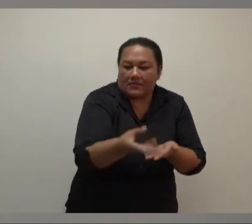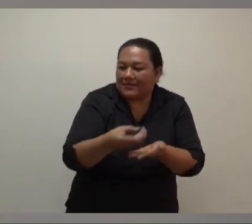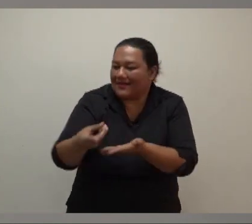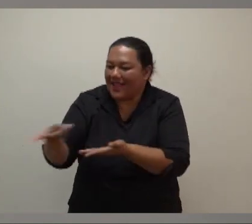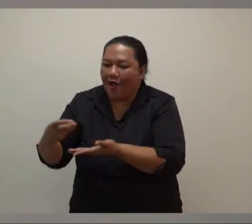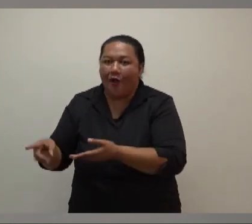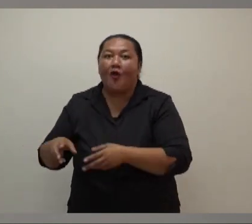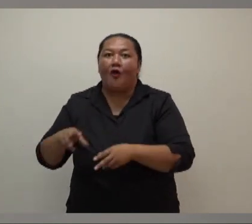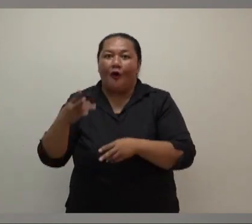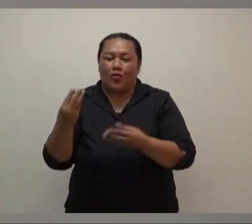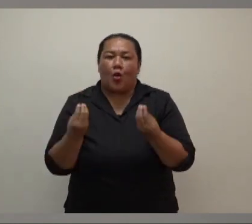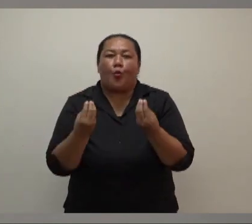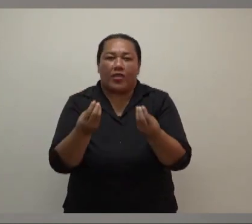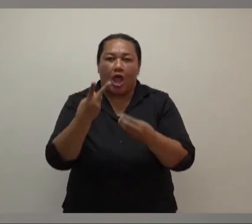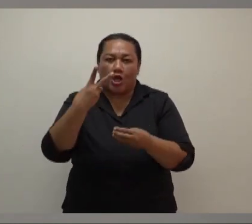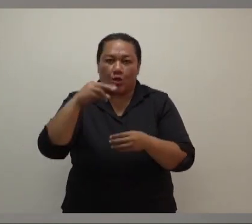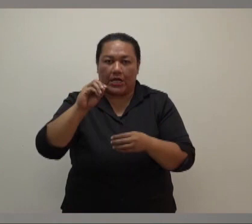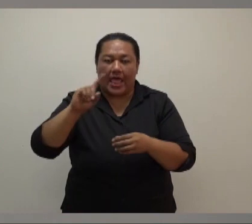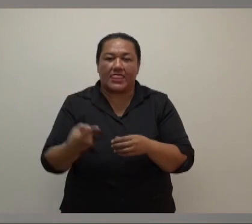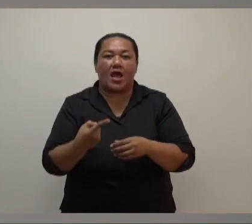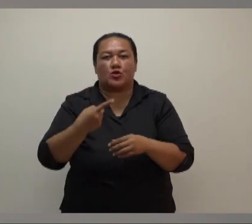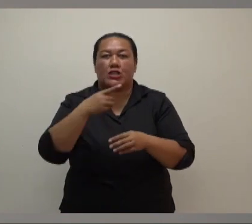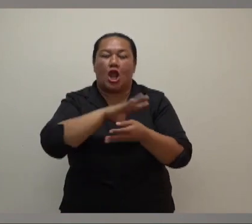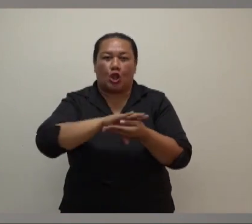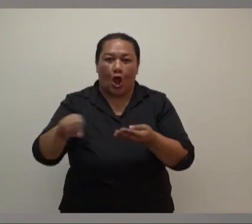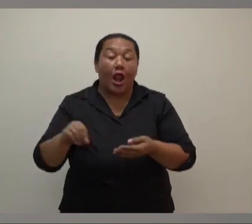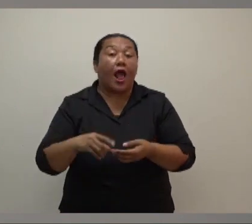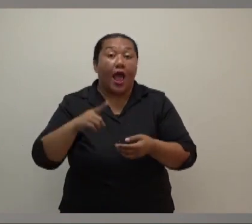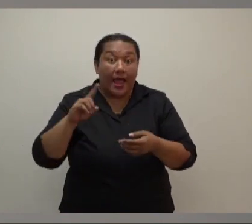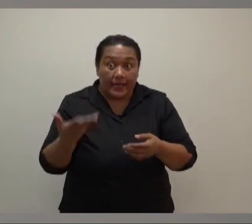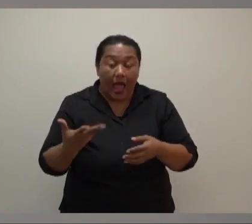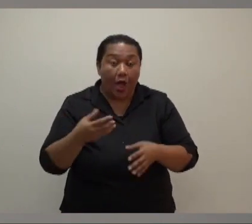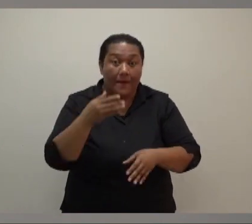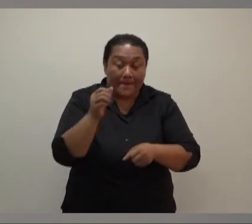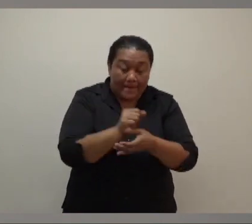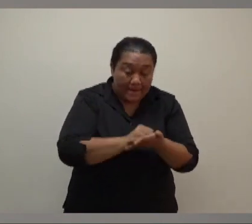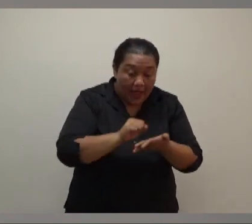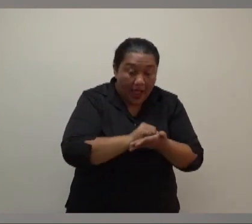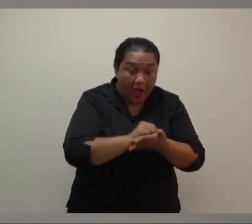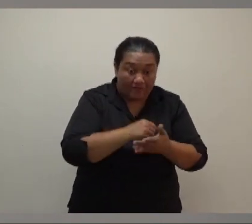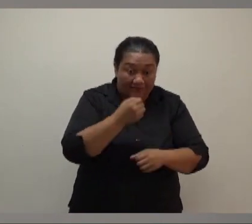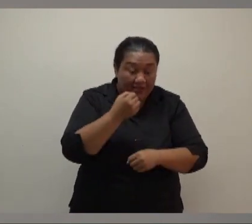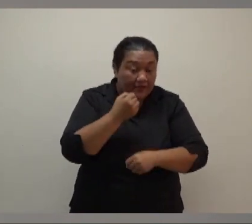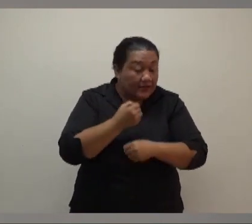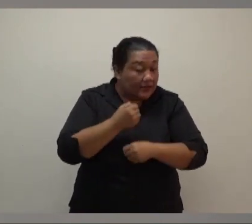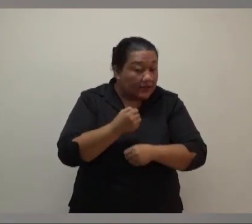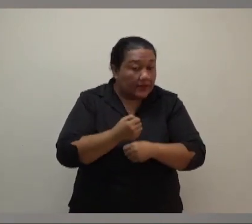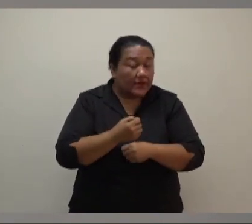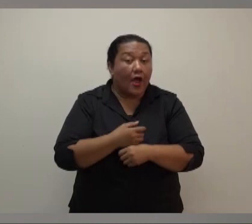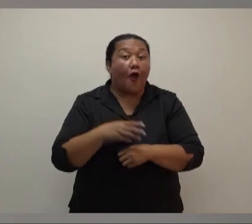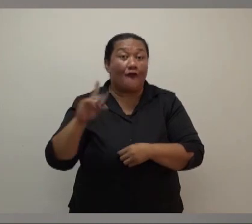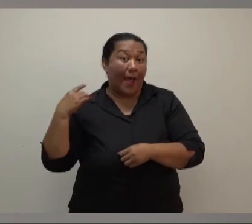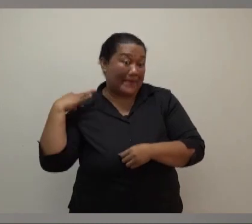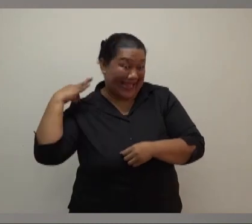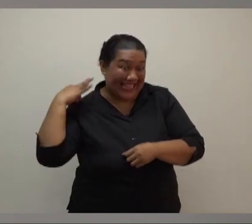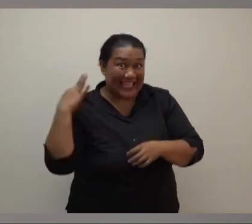$300,000. We'll publish details on how to apply to receive a household seed pack on the Fijian government Facebook page. Application forms,